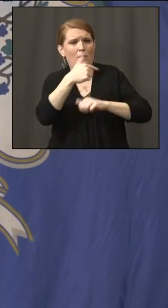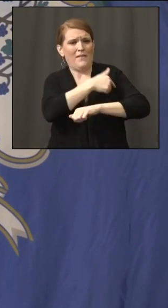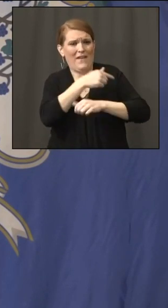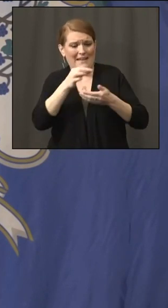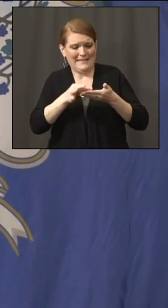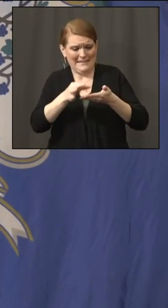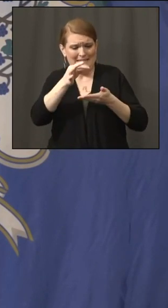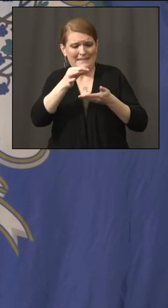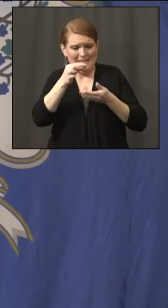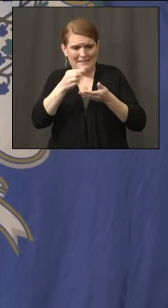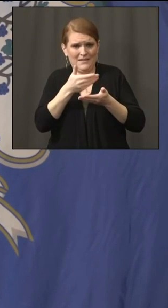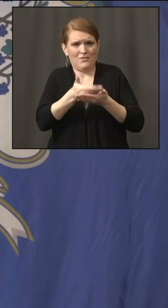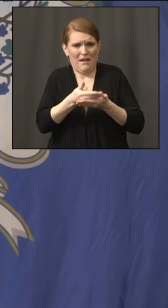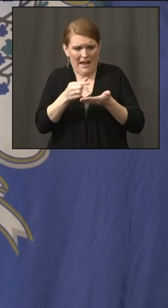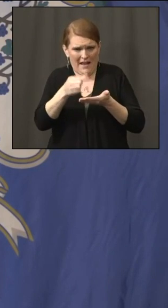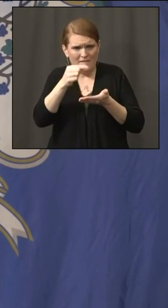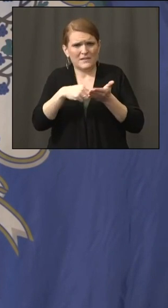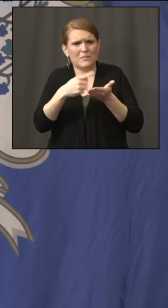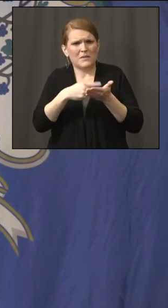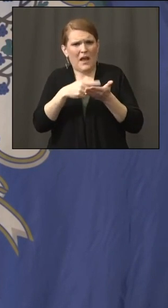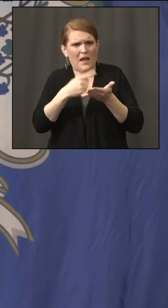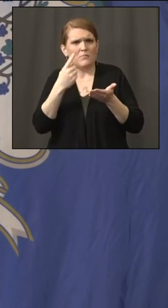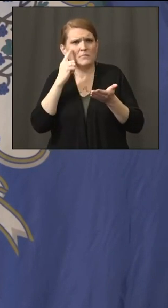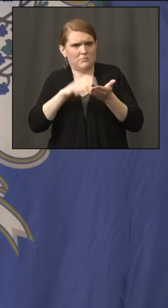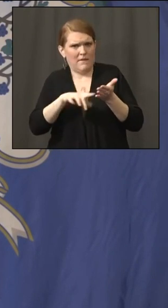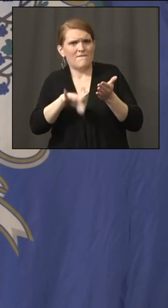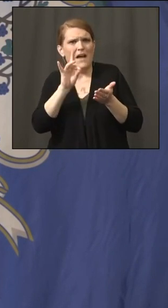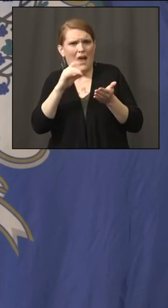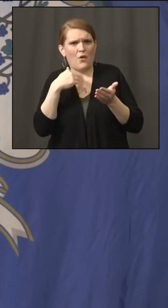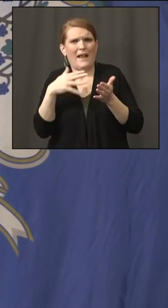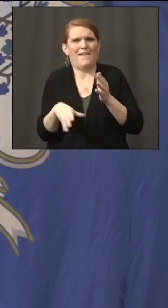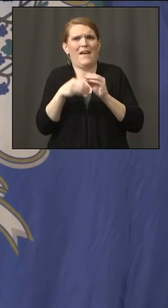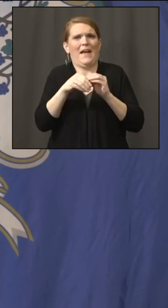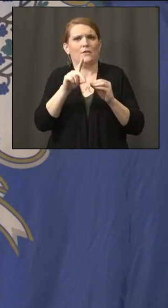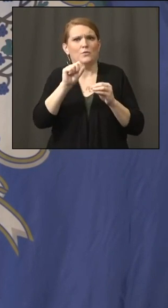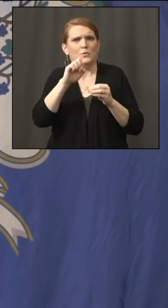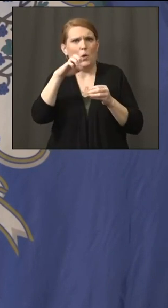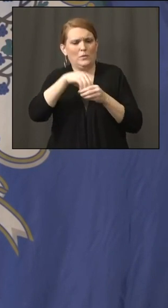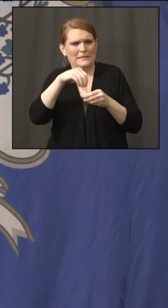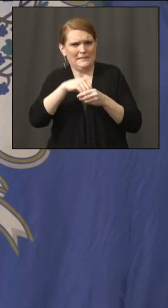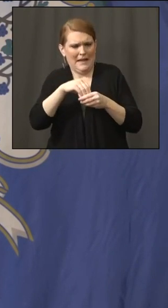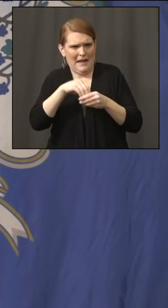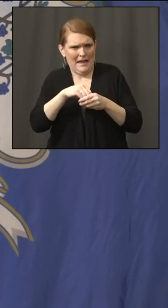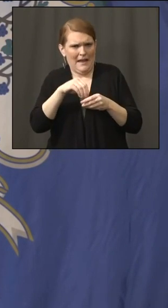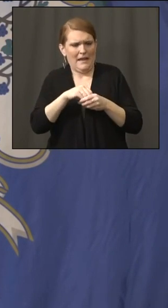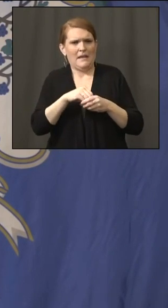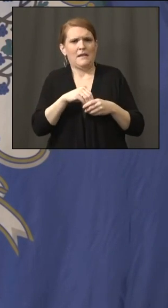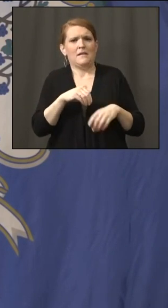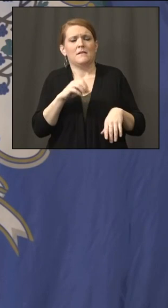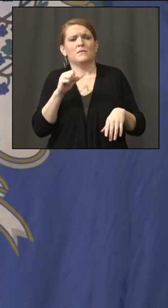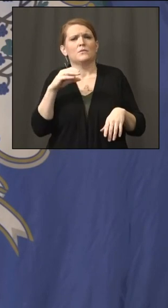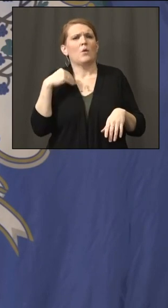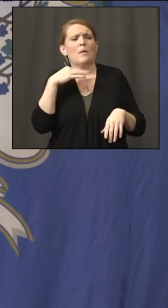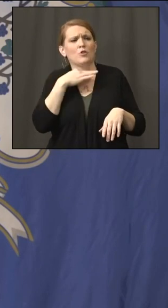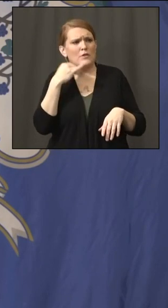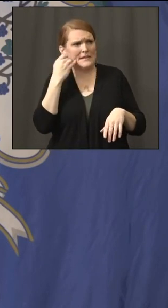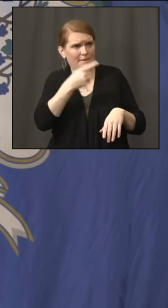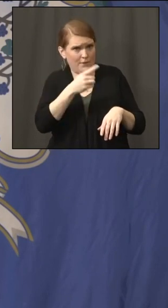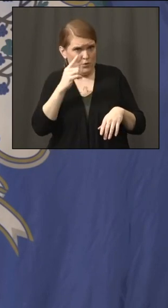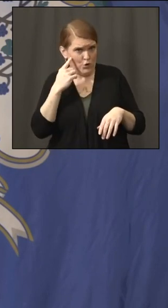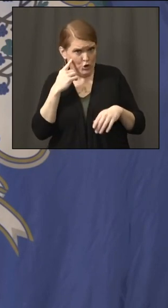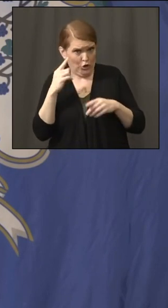I'm sure is a welcome surprise. And I'm wondering if you've been hearing that same thing from health care professionals and if that will help